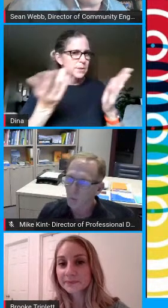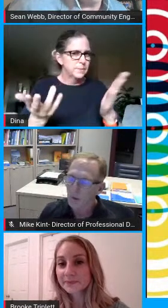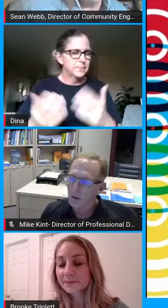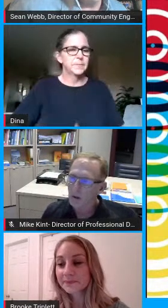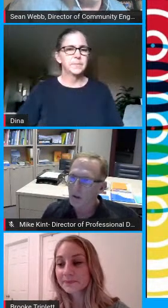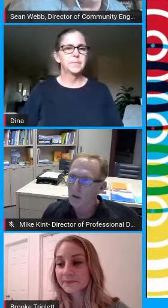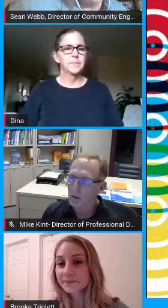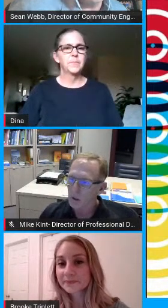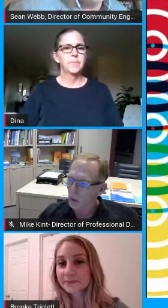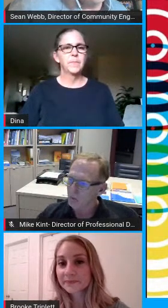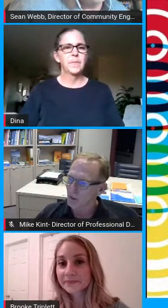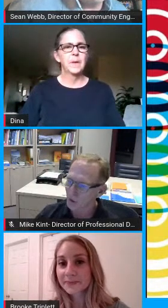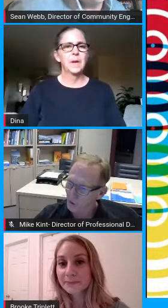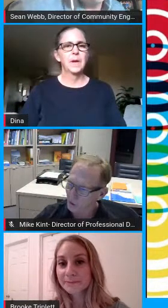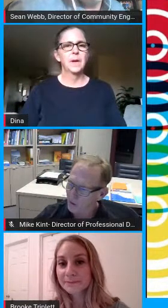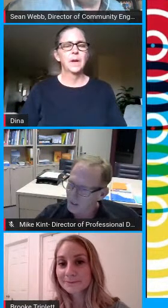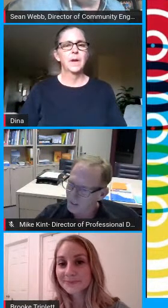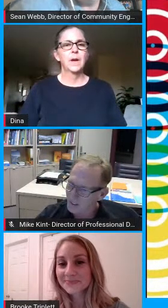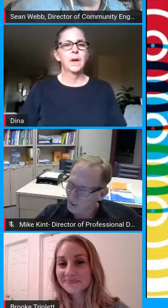um i believe you're muted